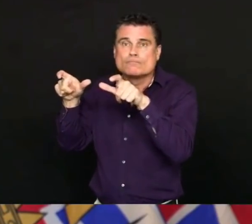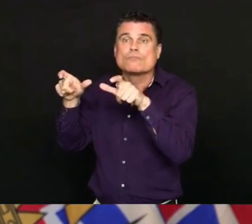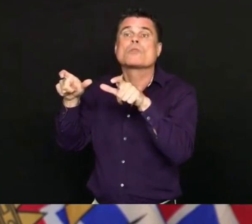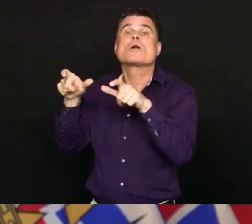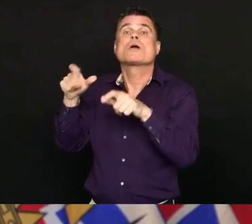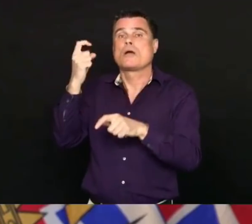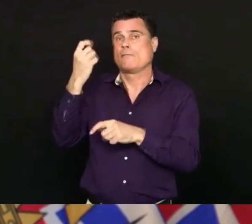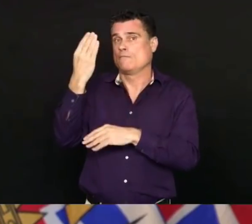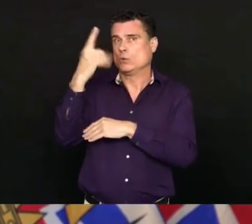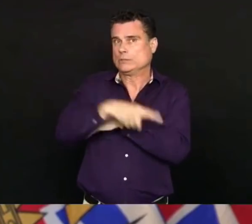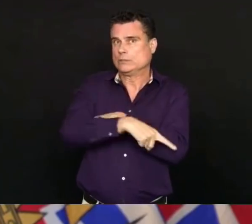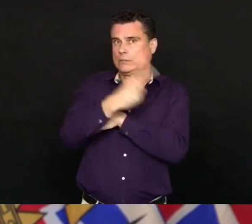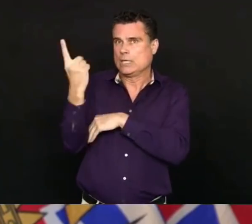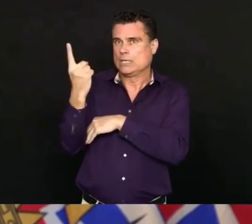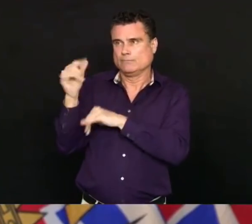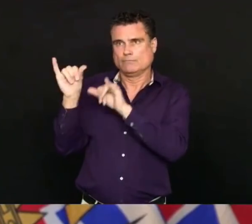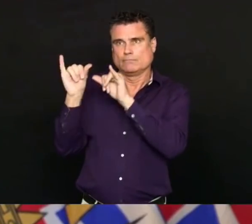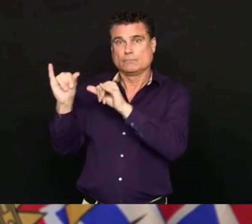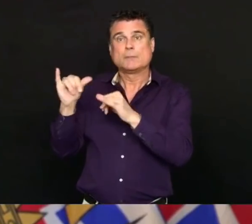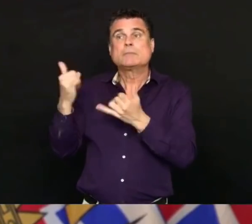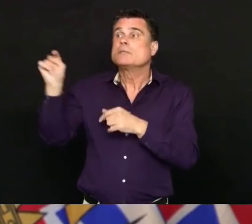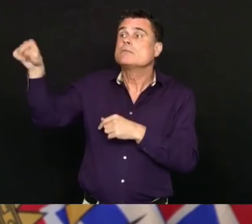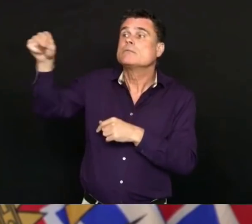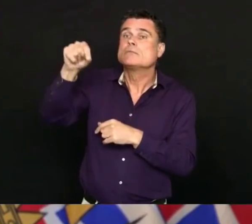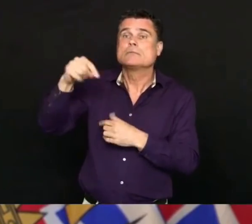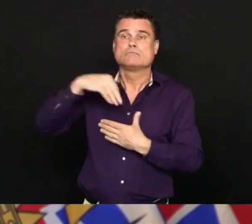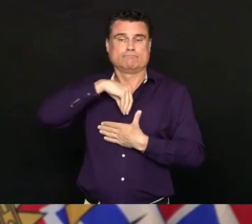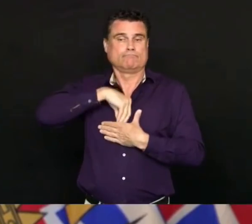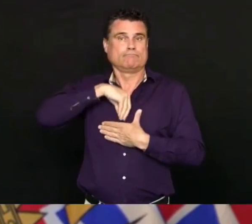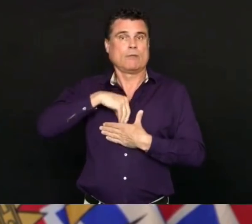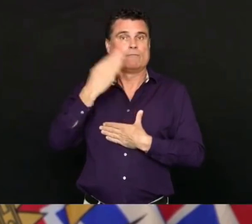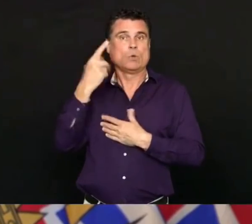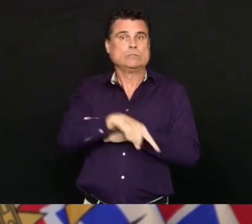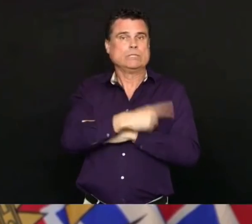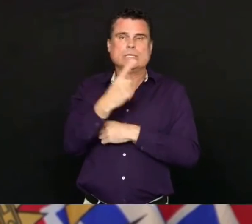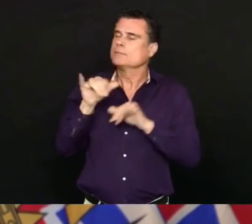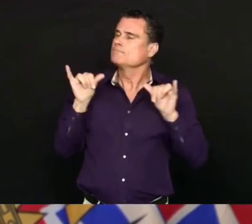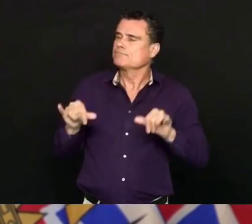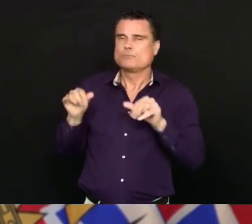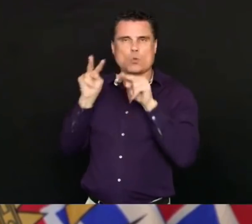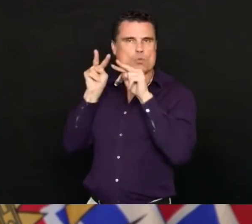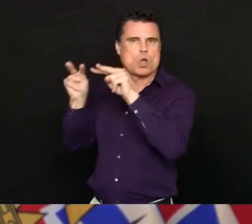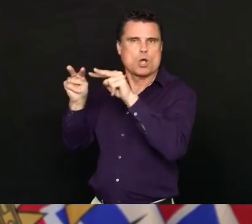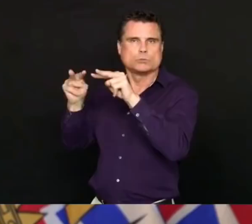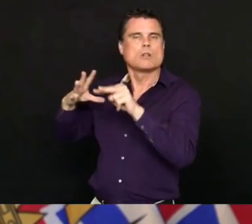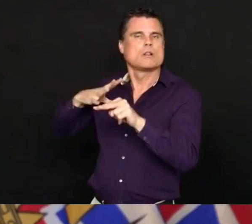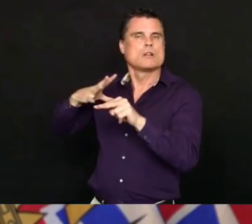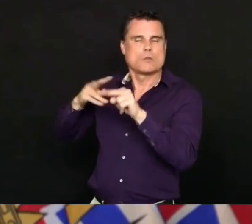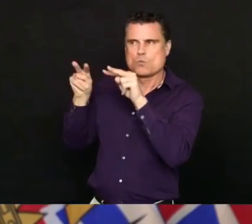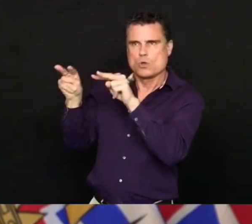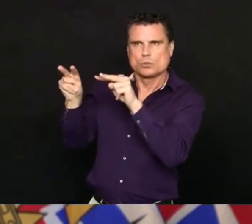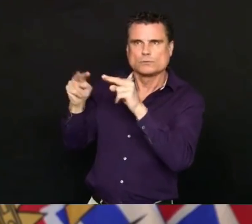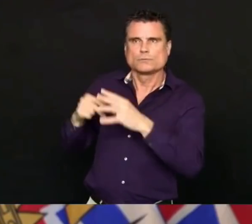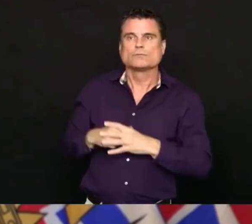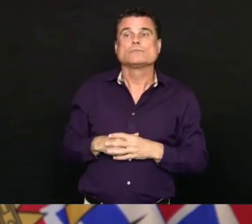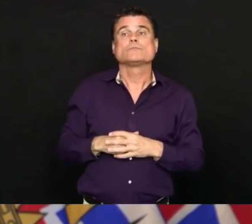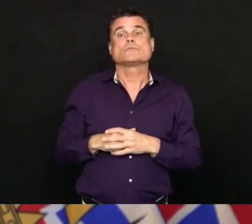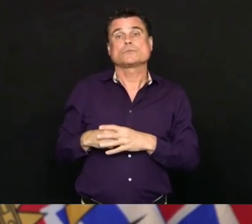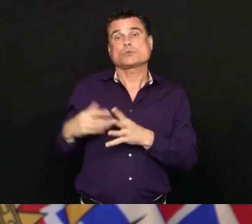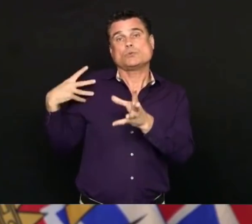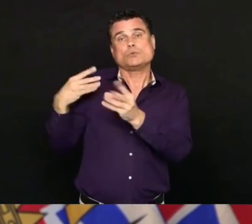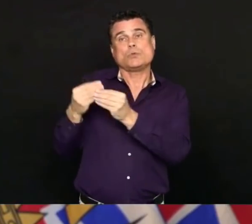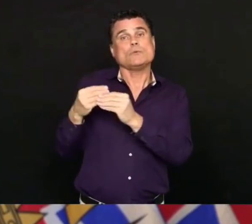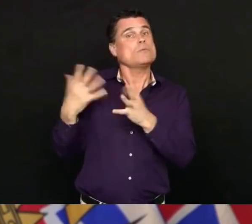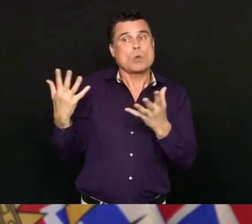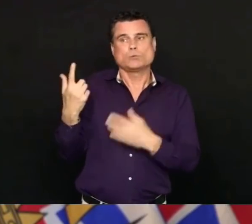and surveillance being done at the Okanagan Correctional Facility. But to date, only one person has tested positive.